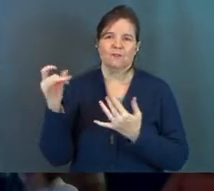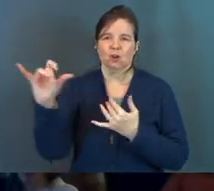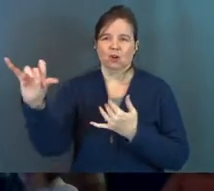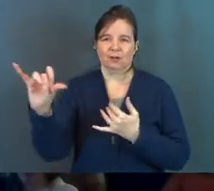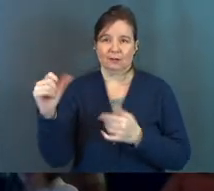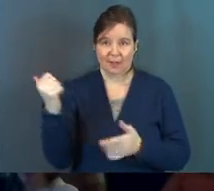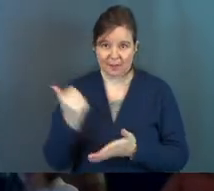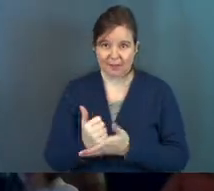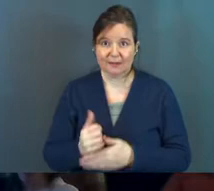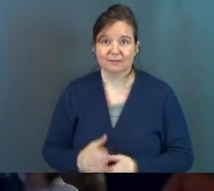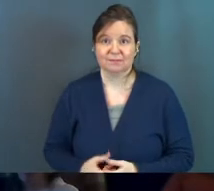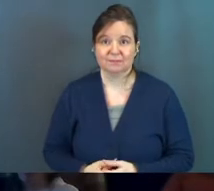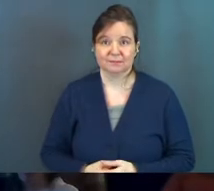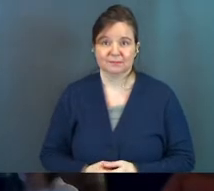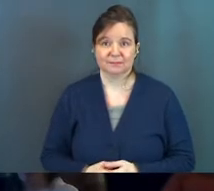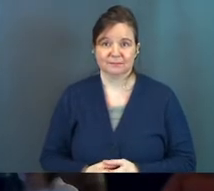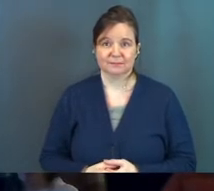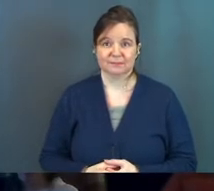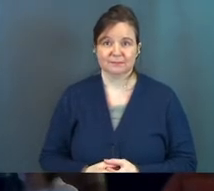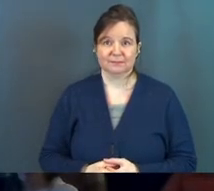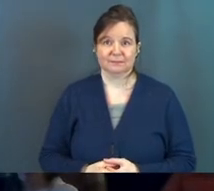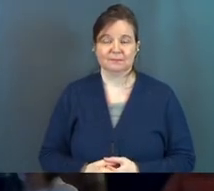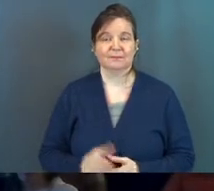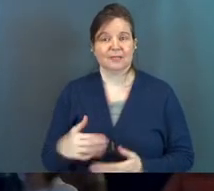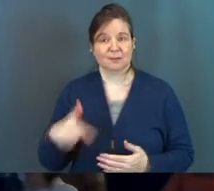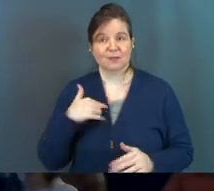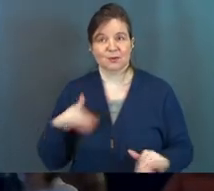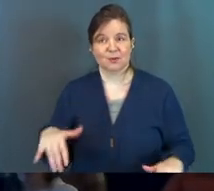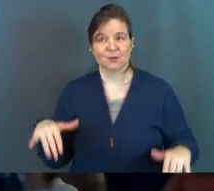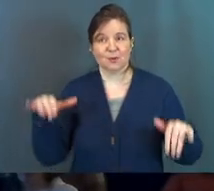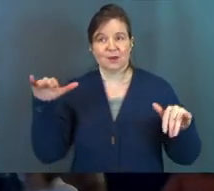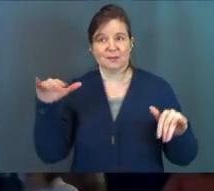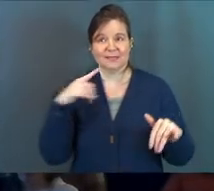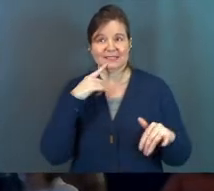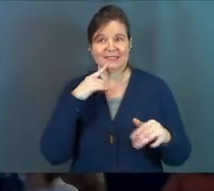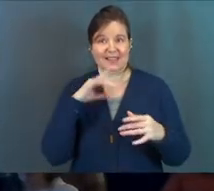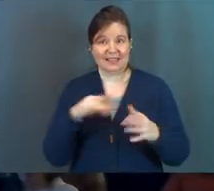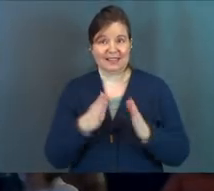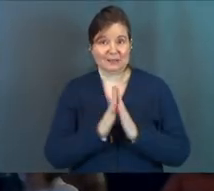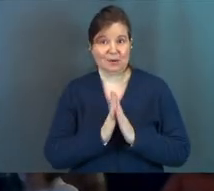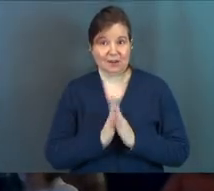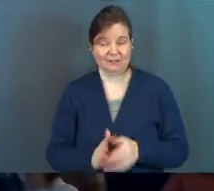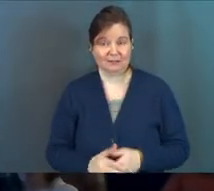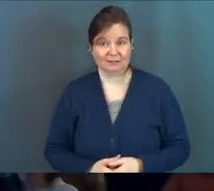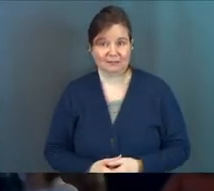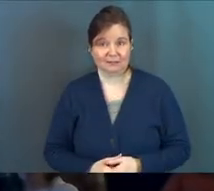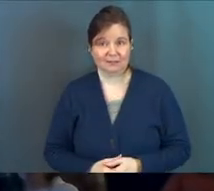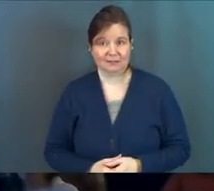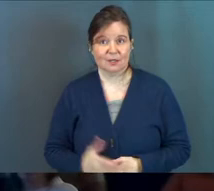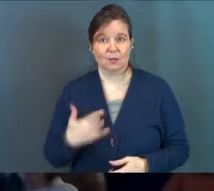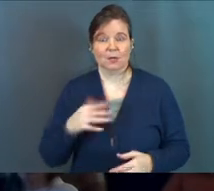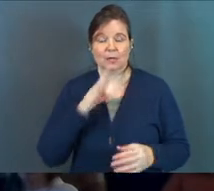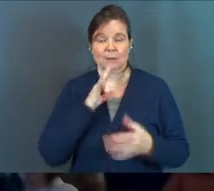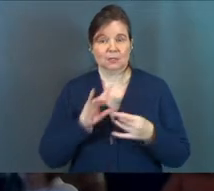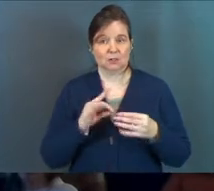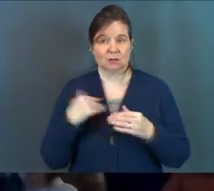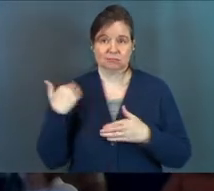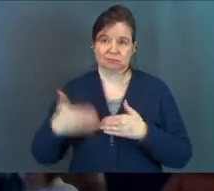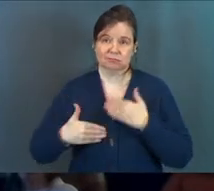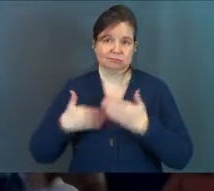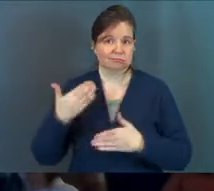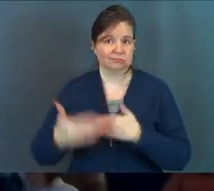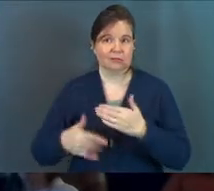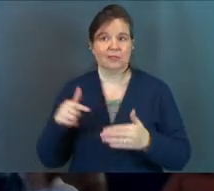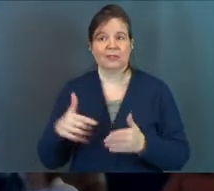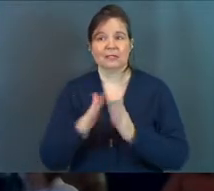forever. Amen. Some of you grew up saying this prayer. We've been talking all throughout this